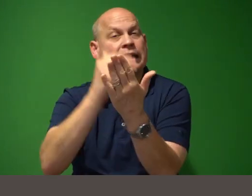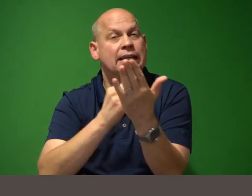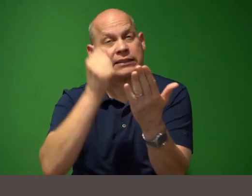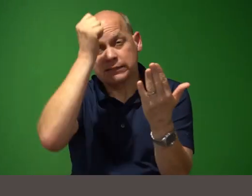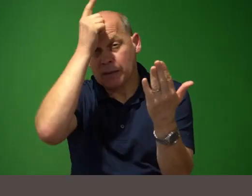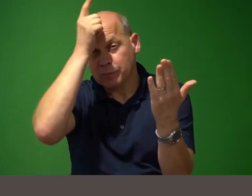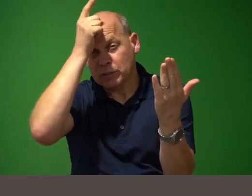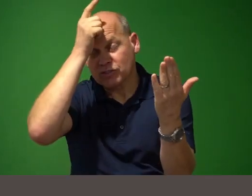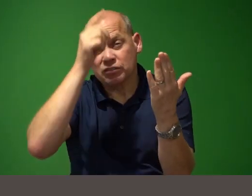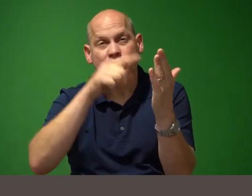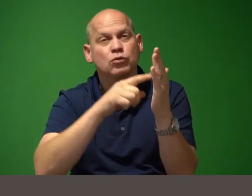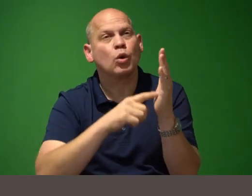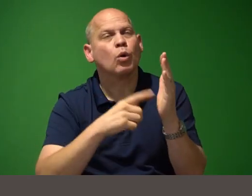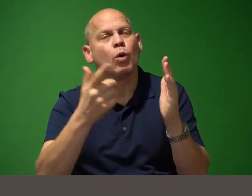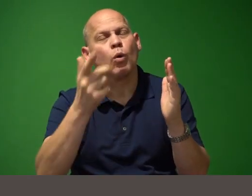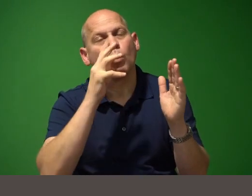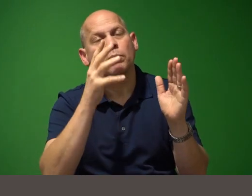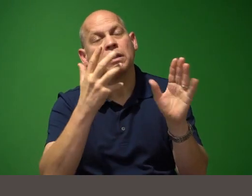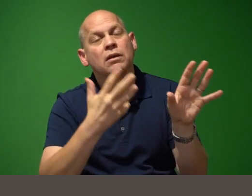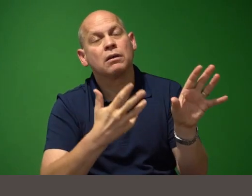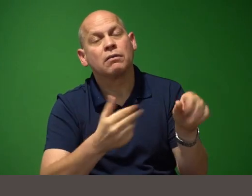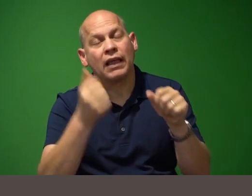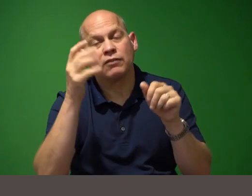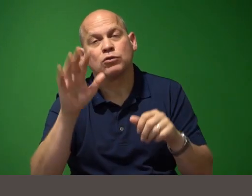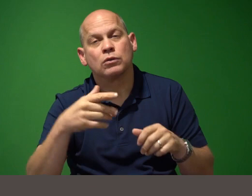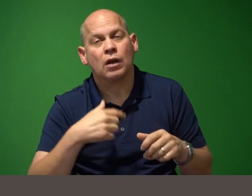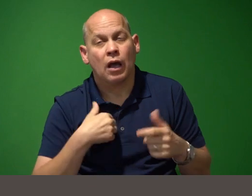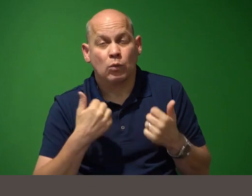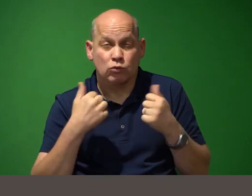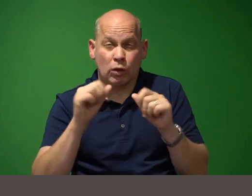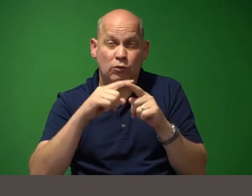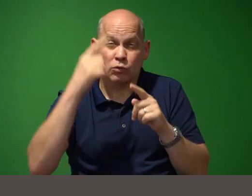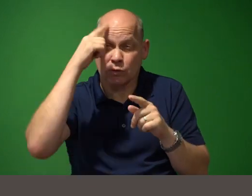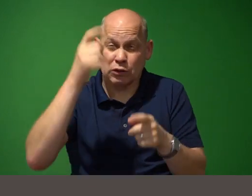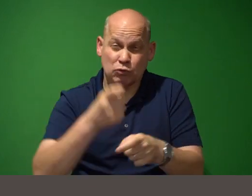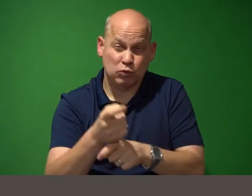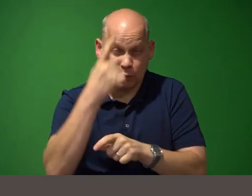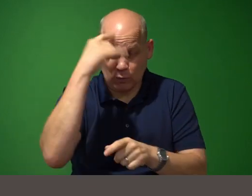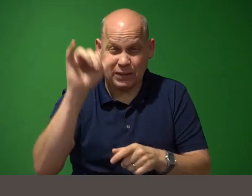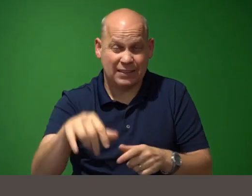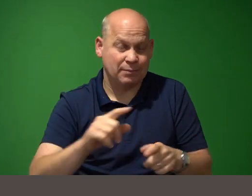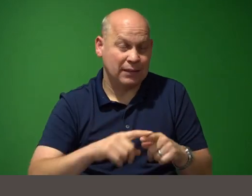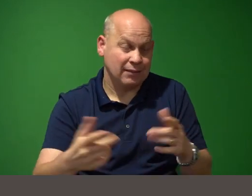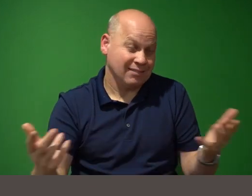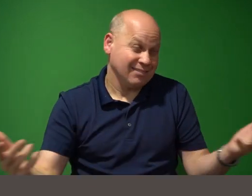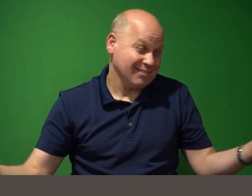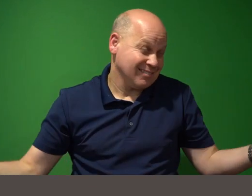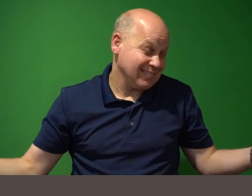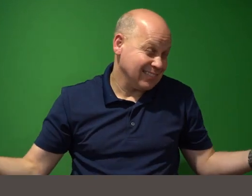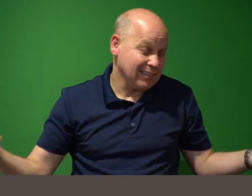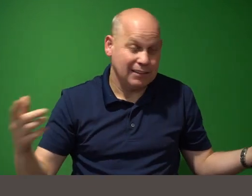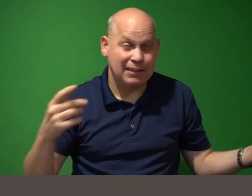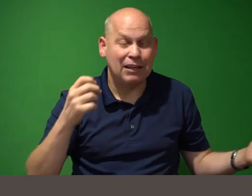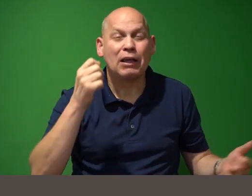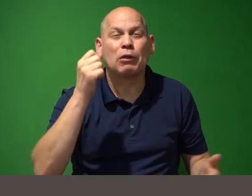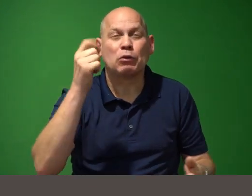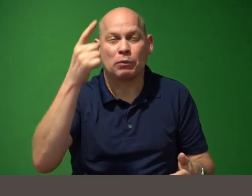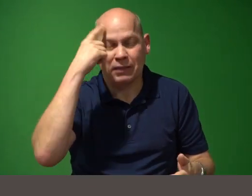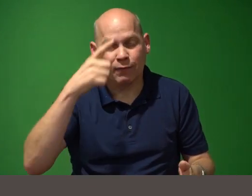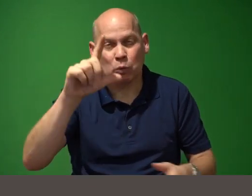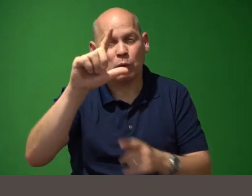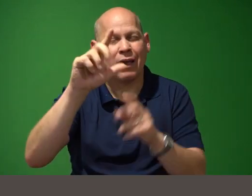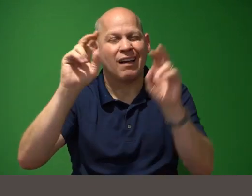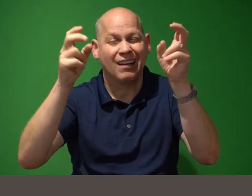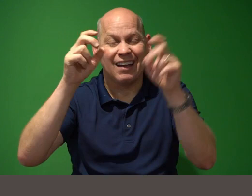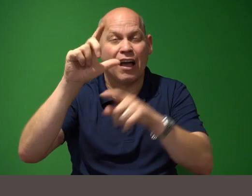quicker i was trying to think of a joke for this but you know what it kind of threw me for a loop uh sorry i really wish i could